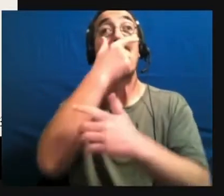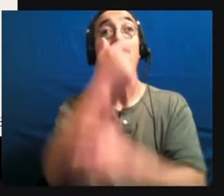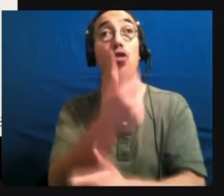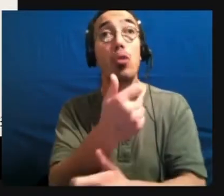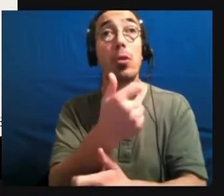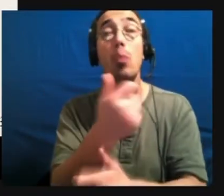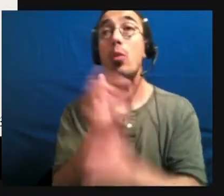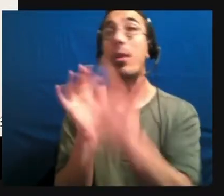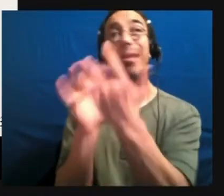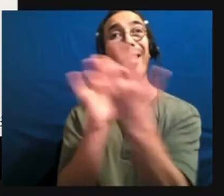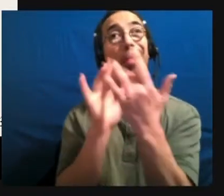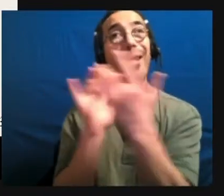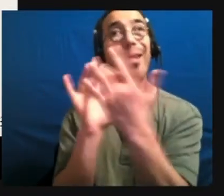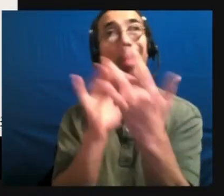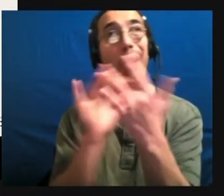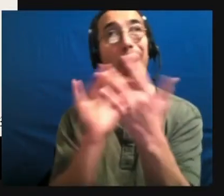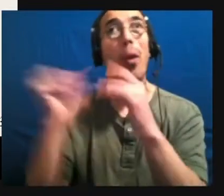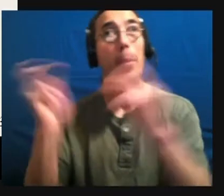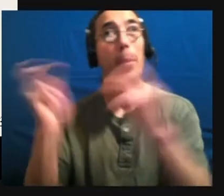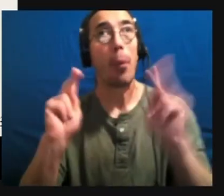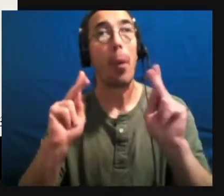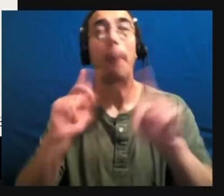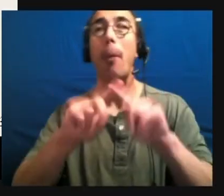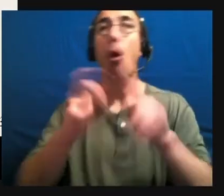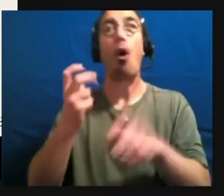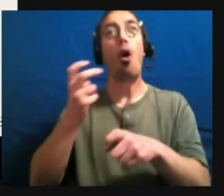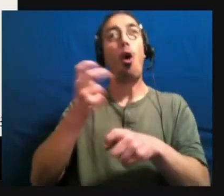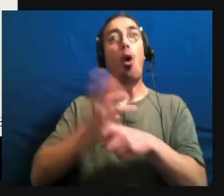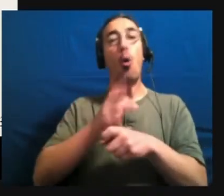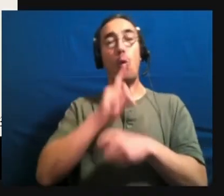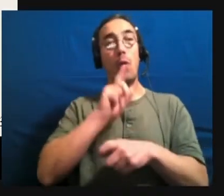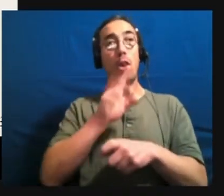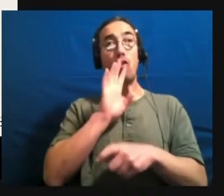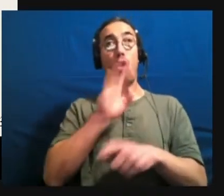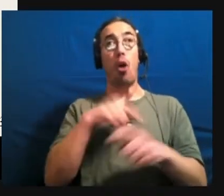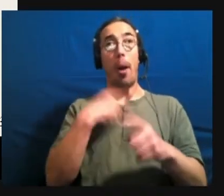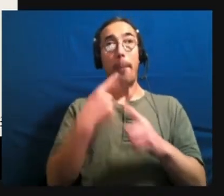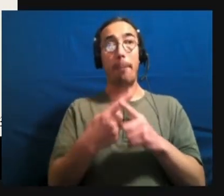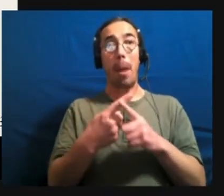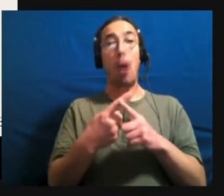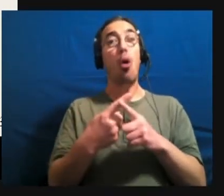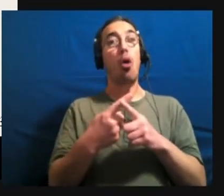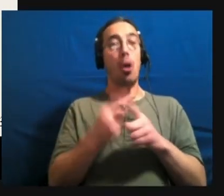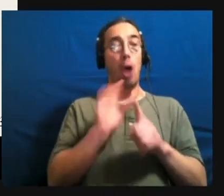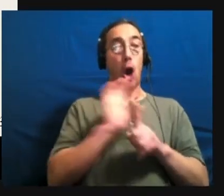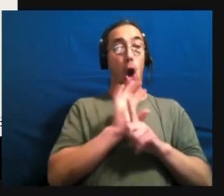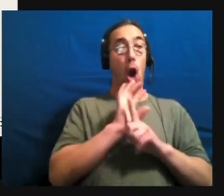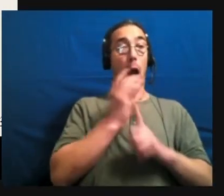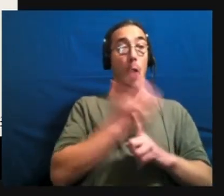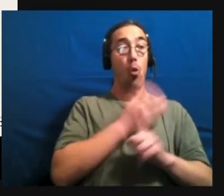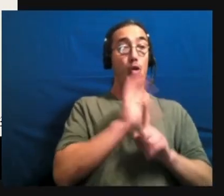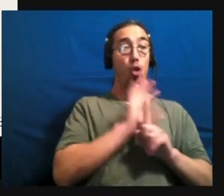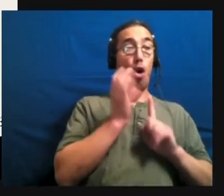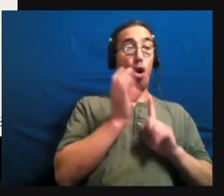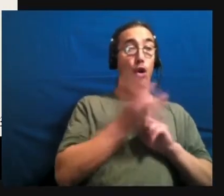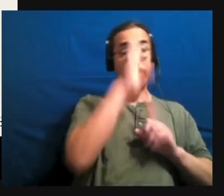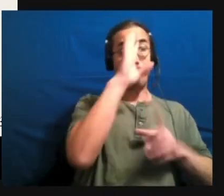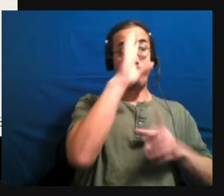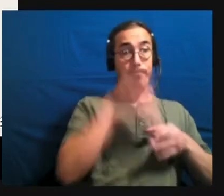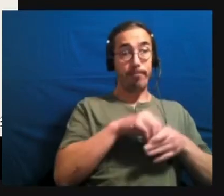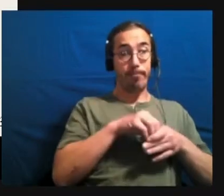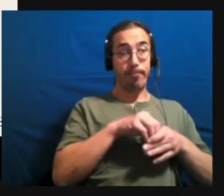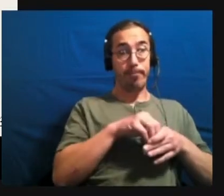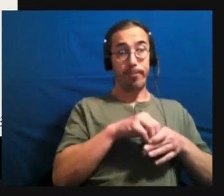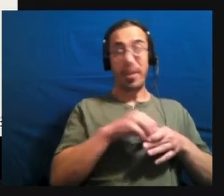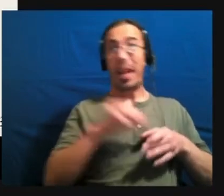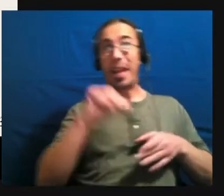but it's difficult because we're really talking about cross-cultural relationships between autistics and allistics.